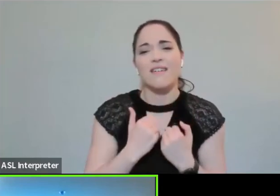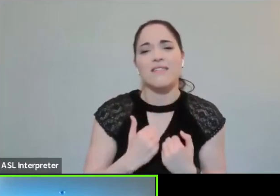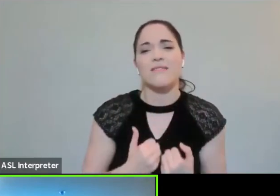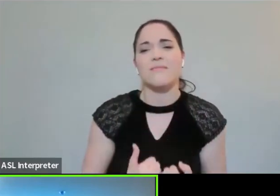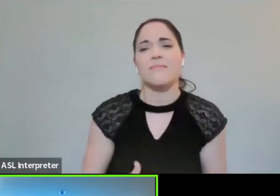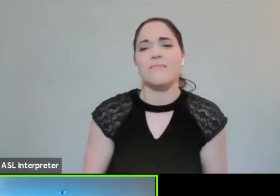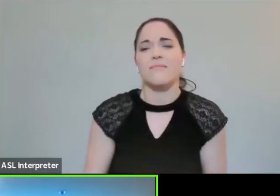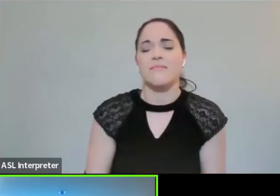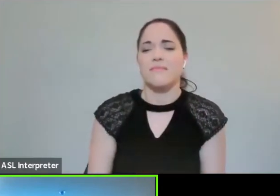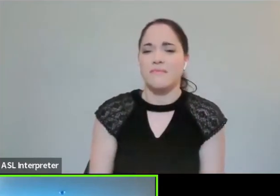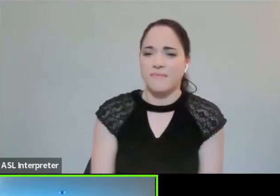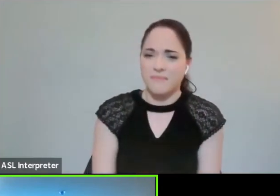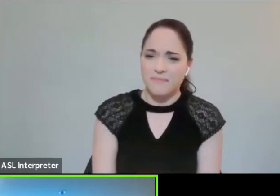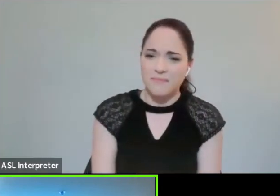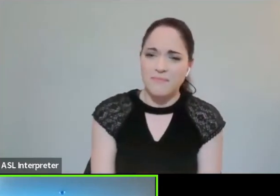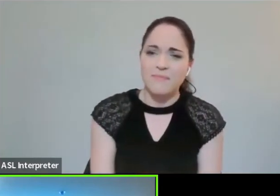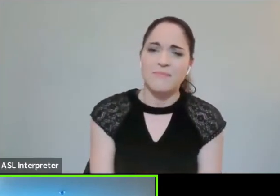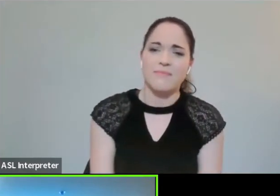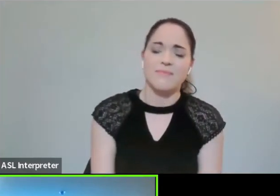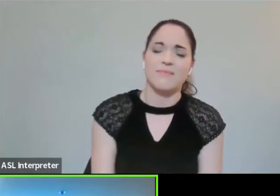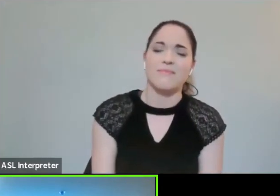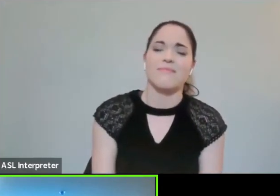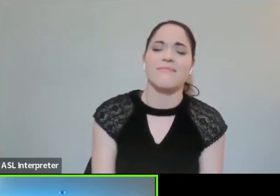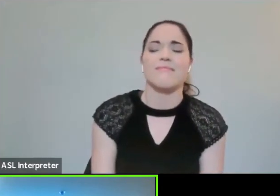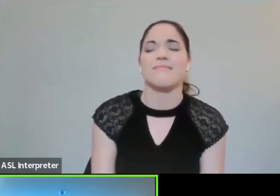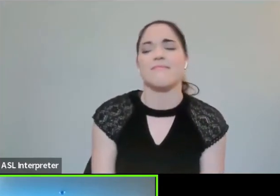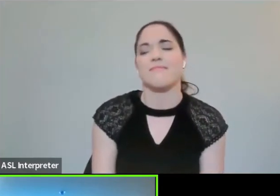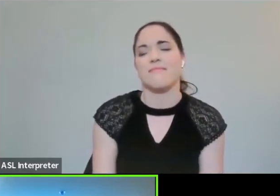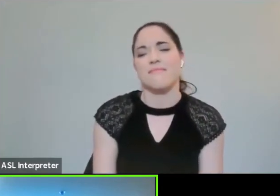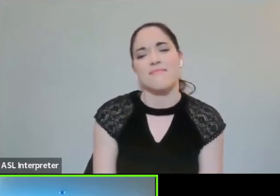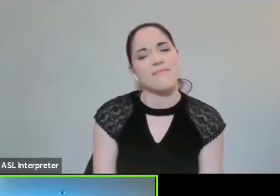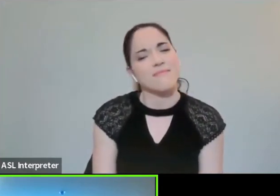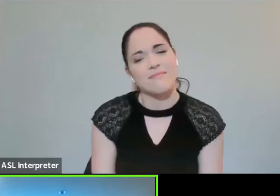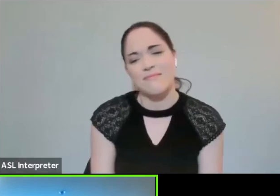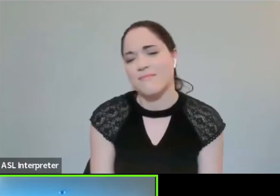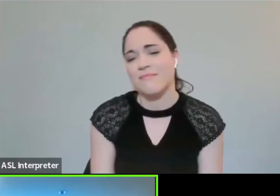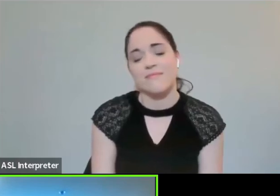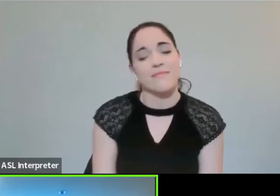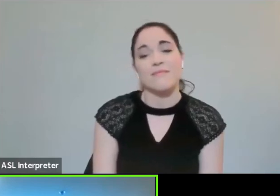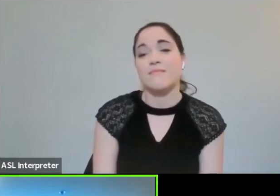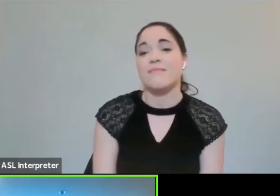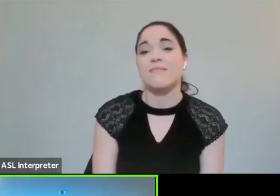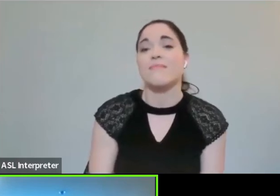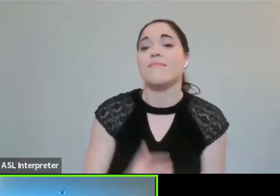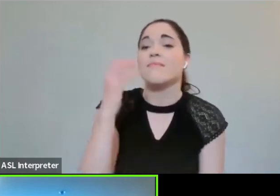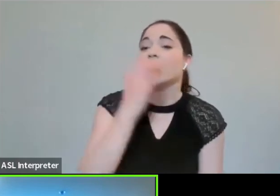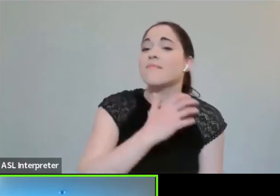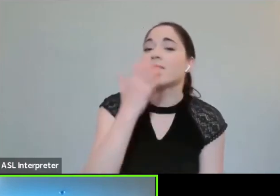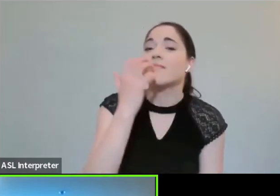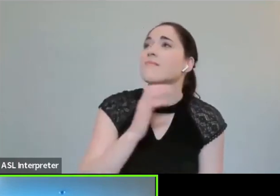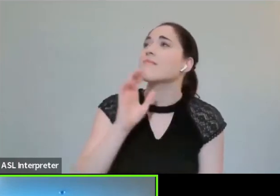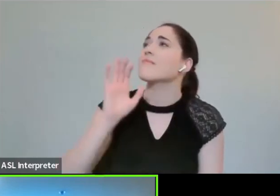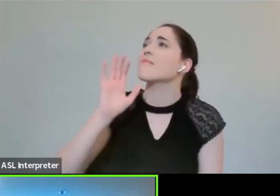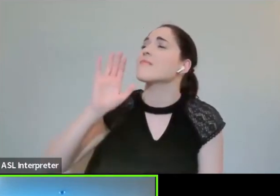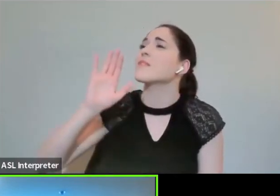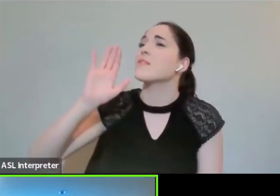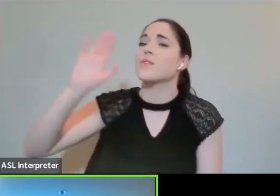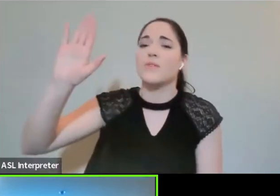Come, fill us to the